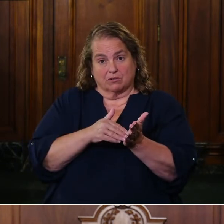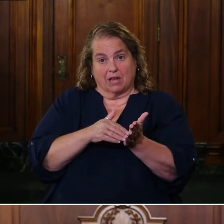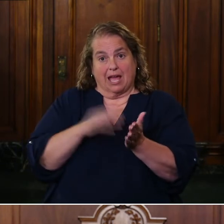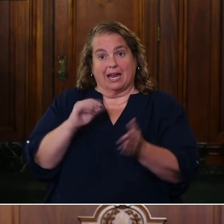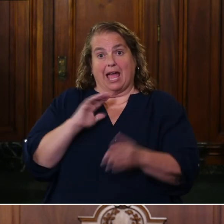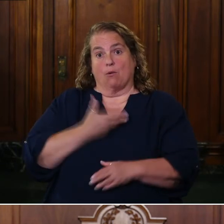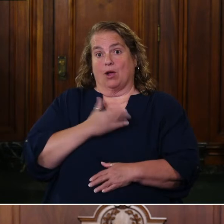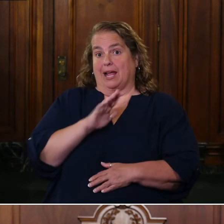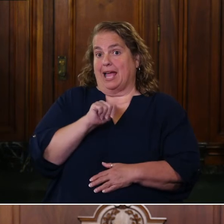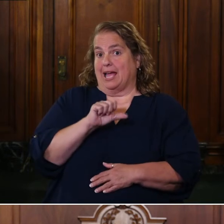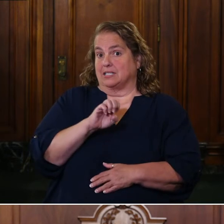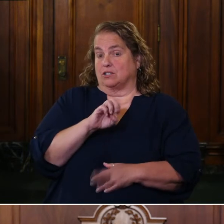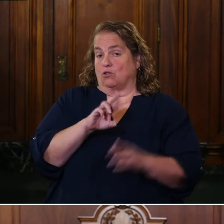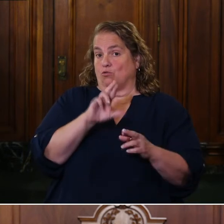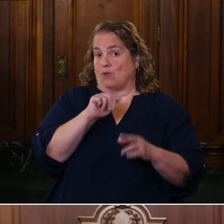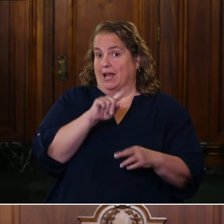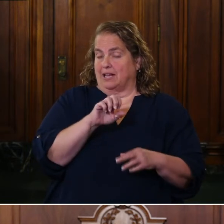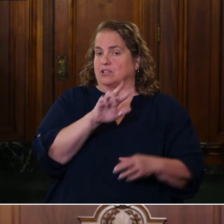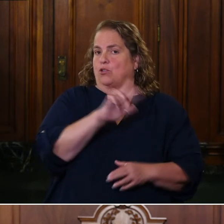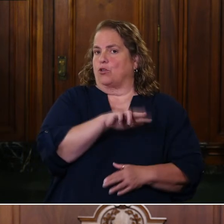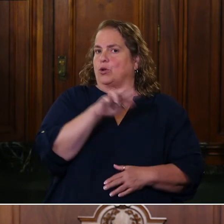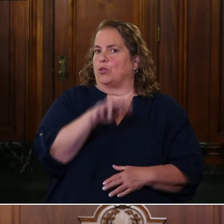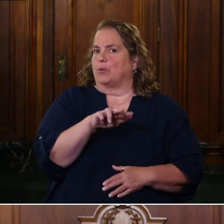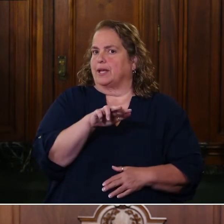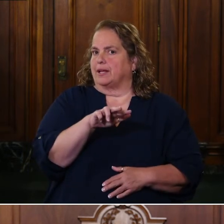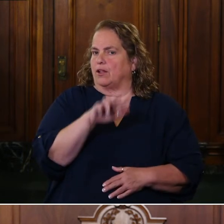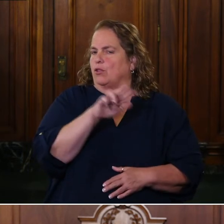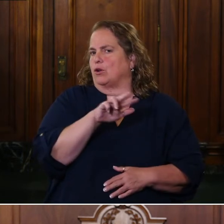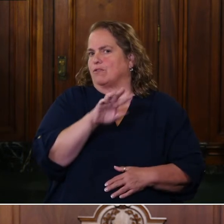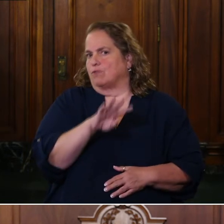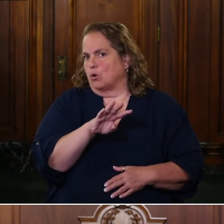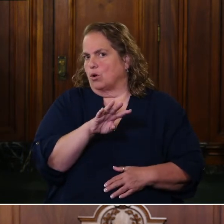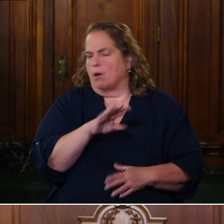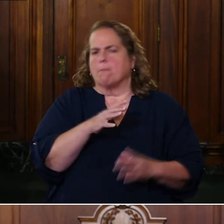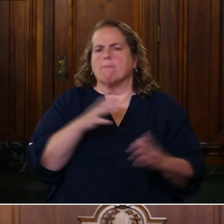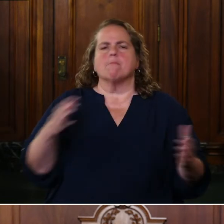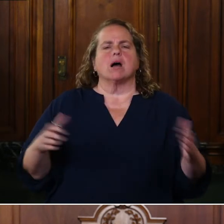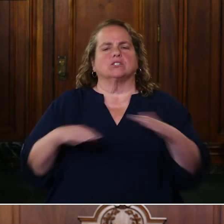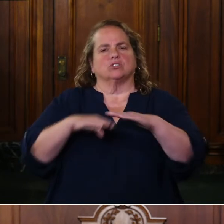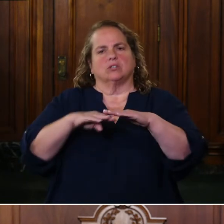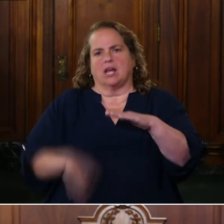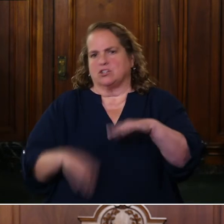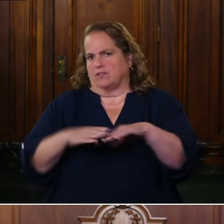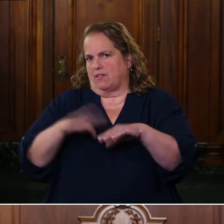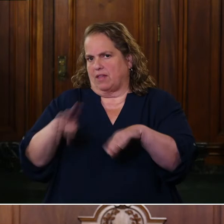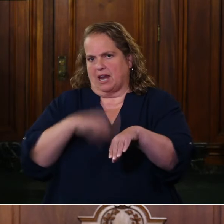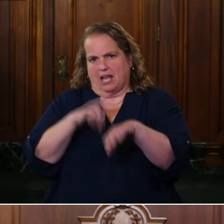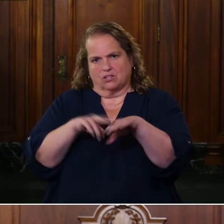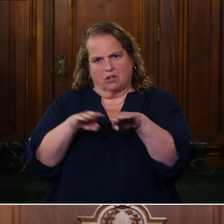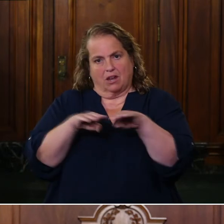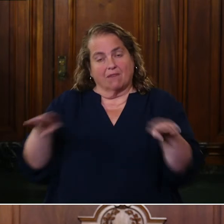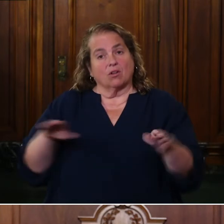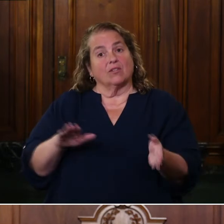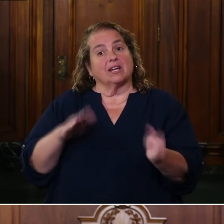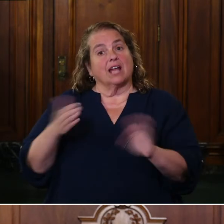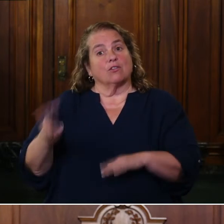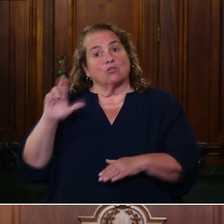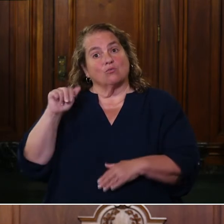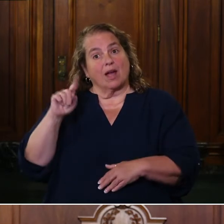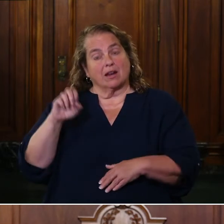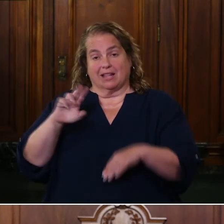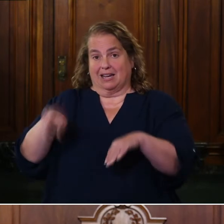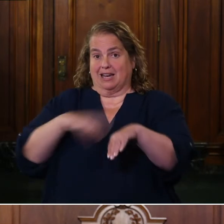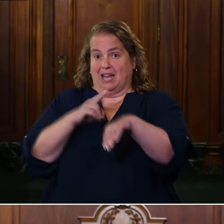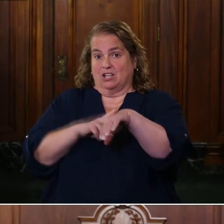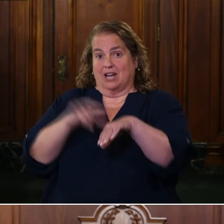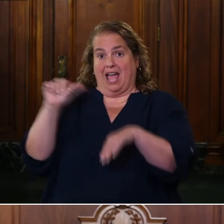our case rate, our resident case rate is 33, 34, much less. The death rate, again, on the nation, the